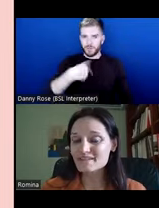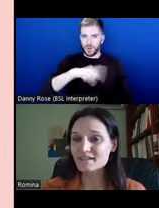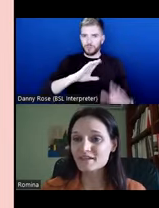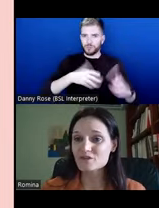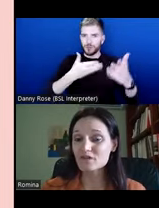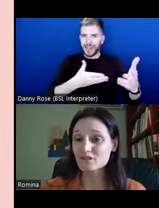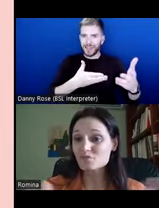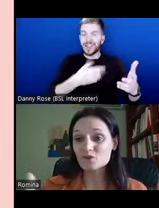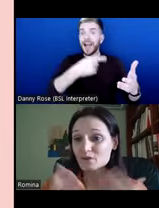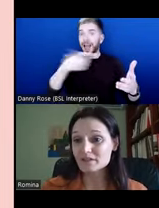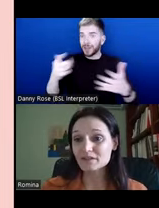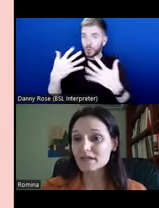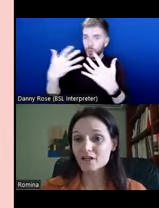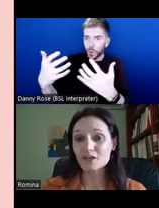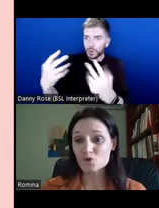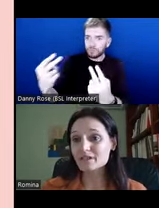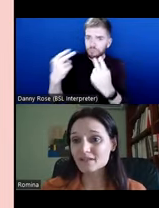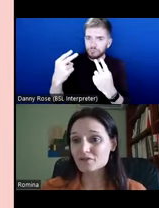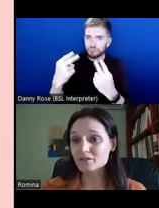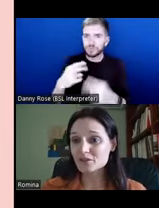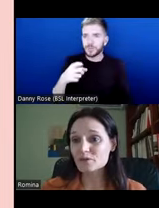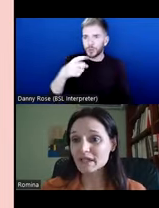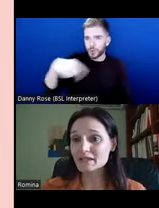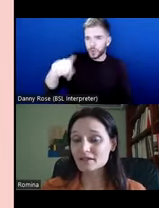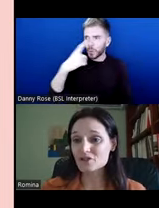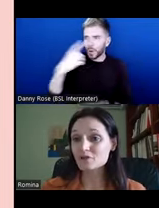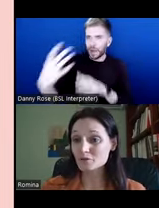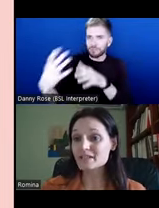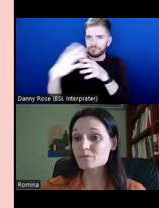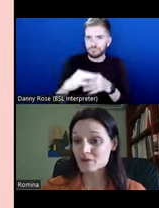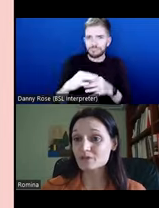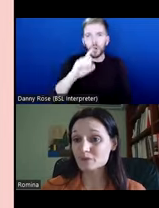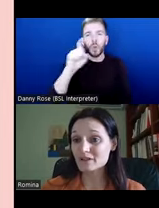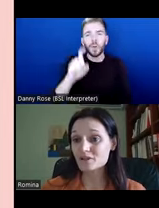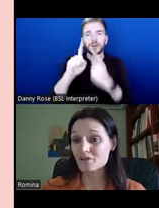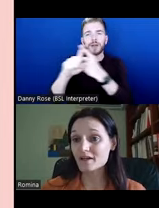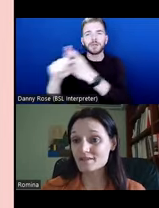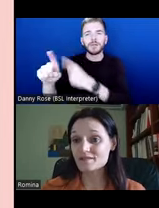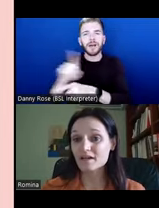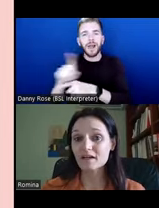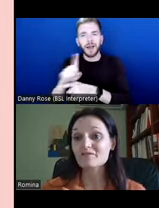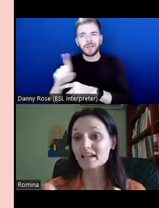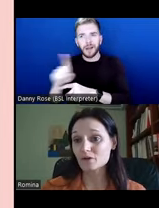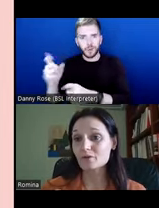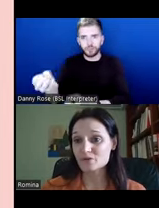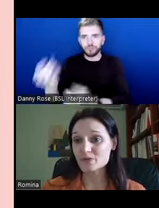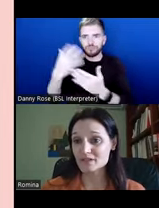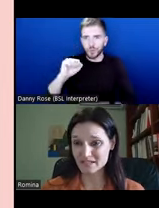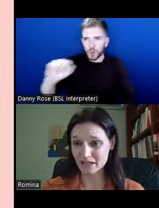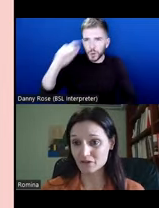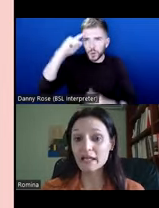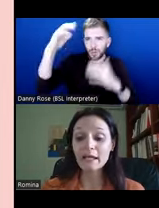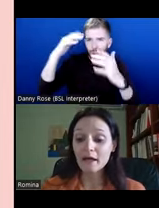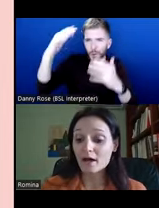audience, so that you can join later in the Q&A and share your own experiential knowledge and thoughts, reflecting on those